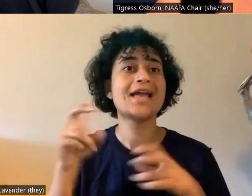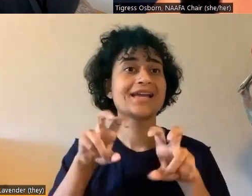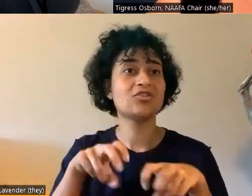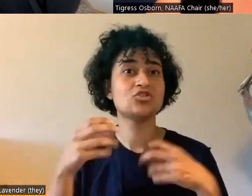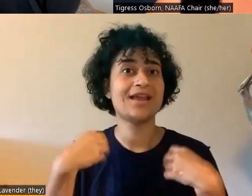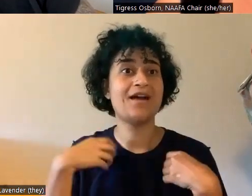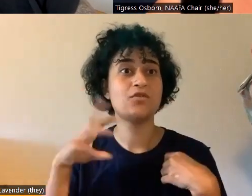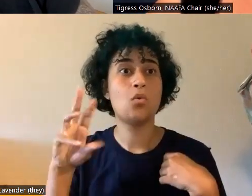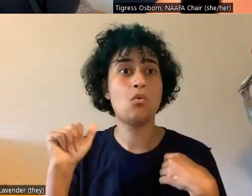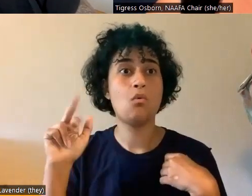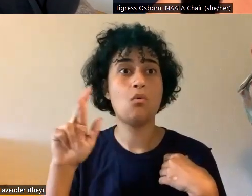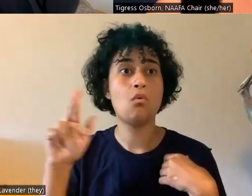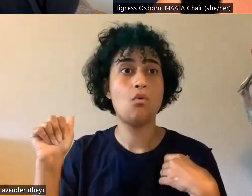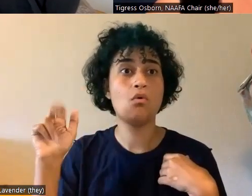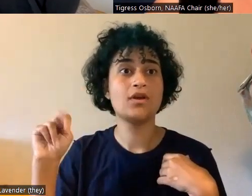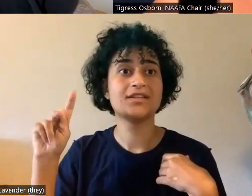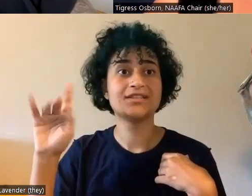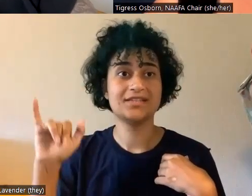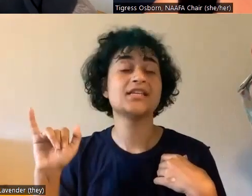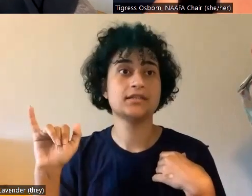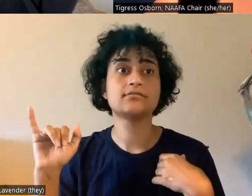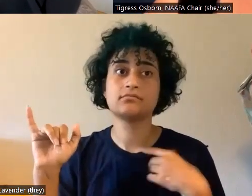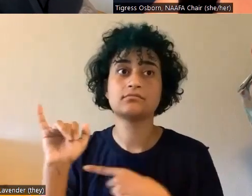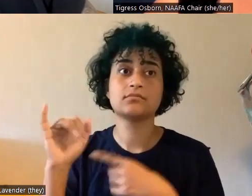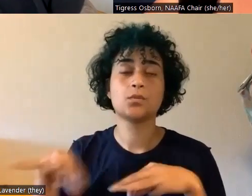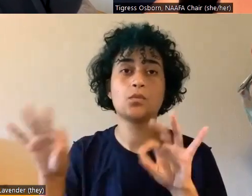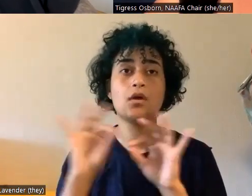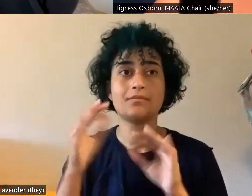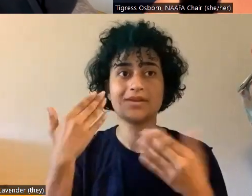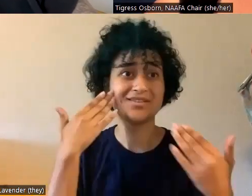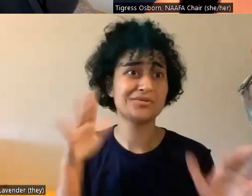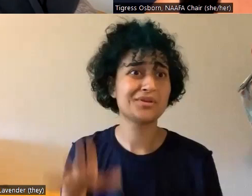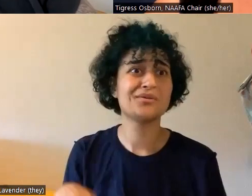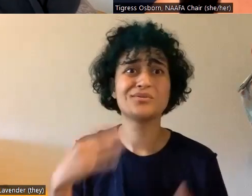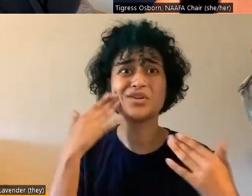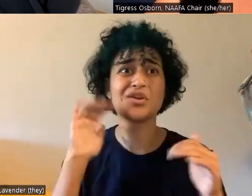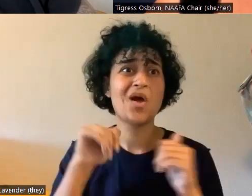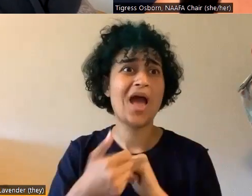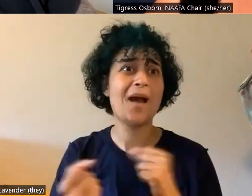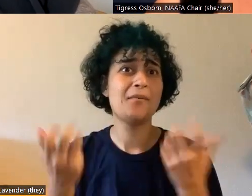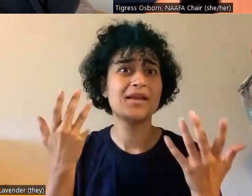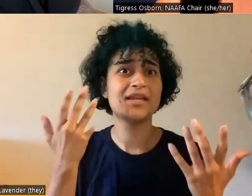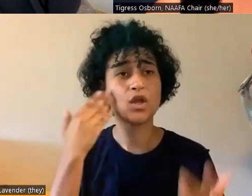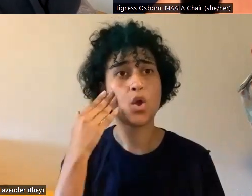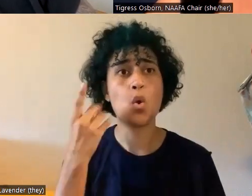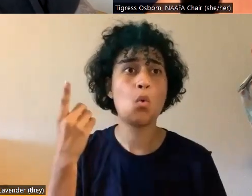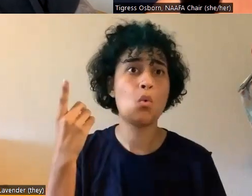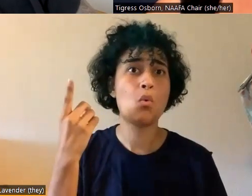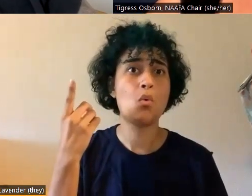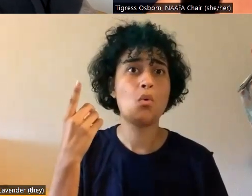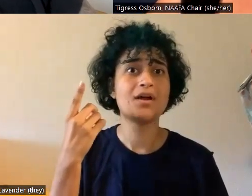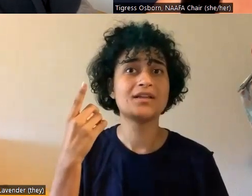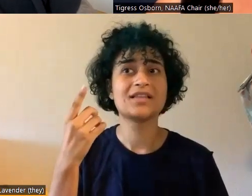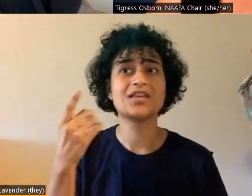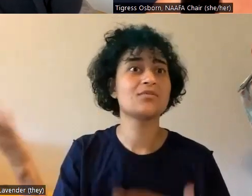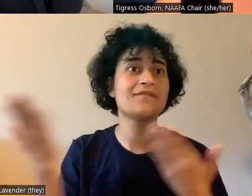it's really important because you don't know, we don't know. You don't know how many, you know, one time you invite all your